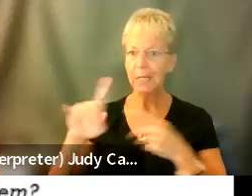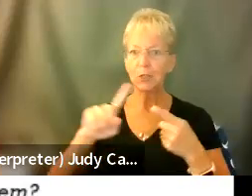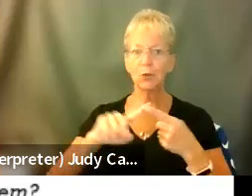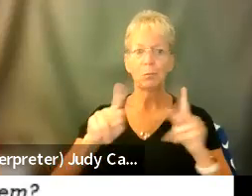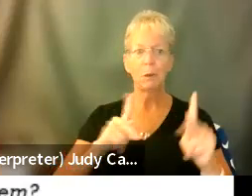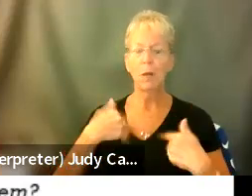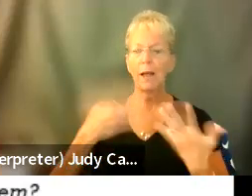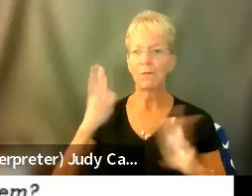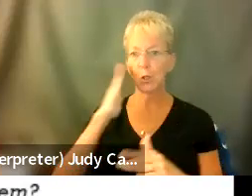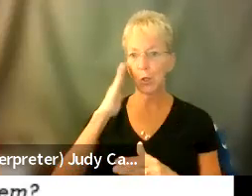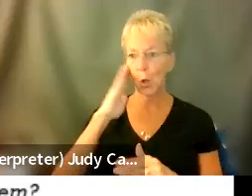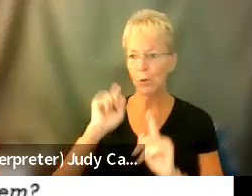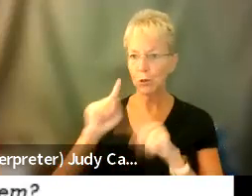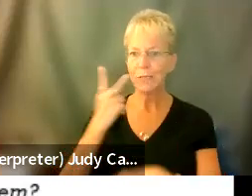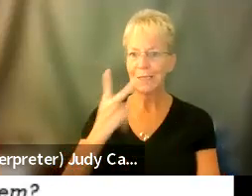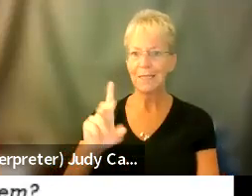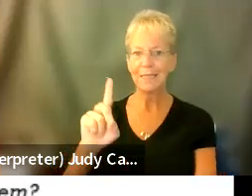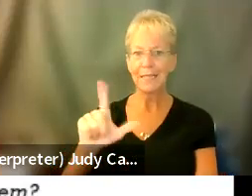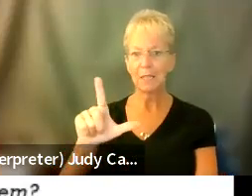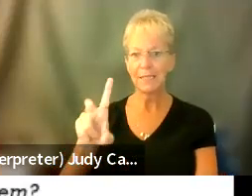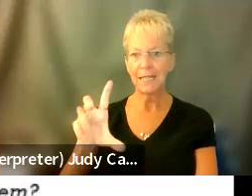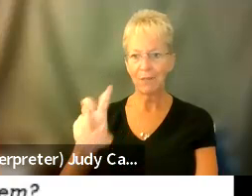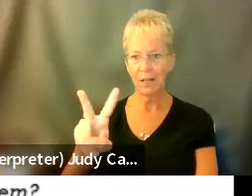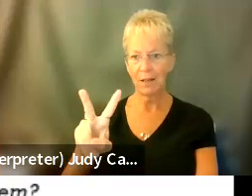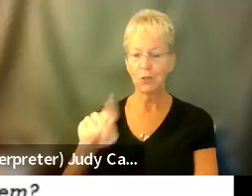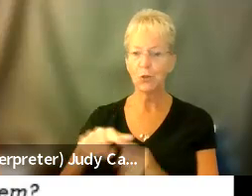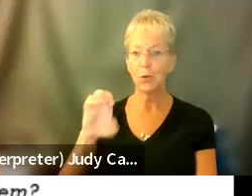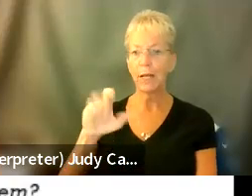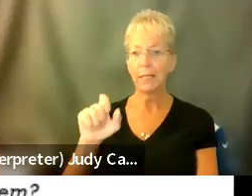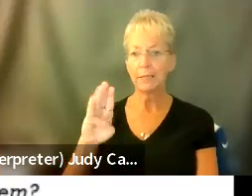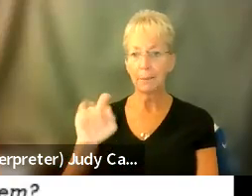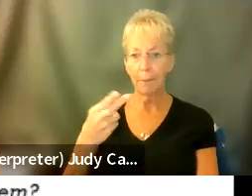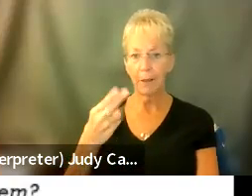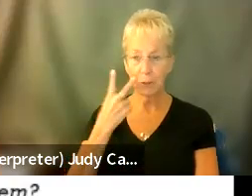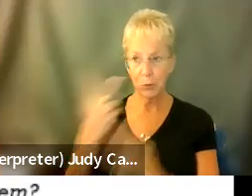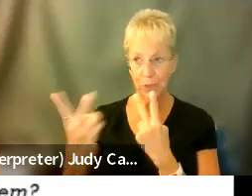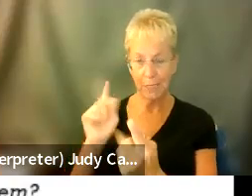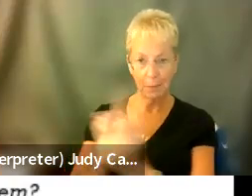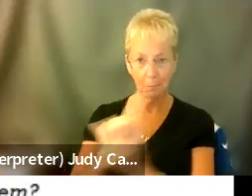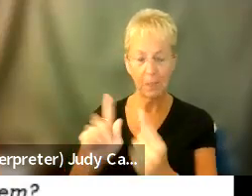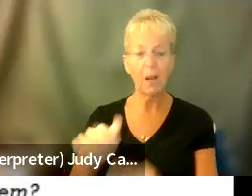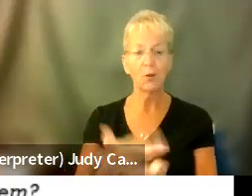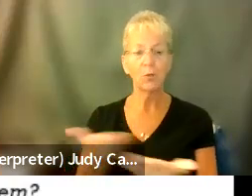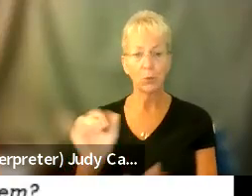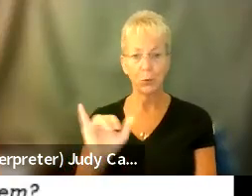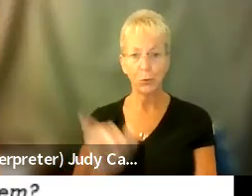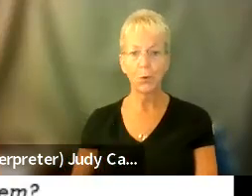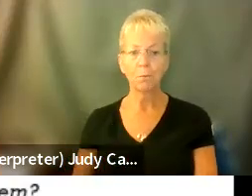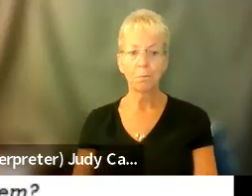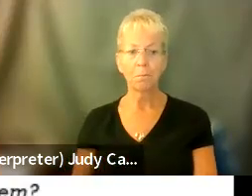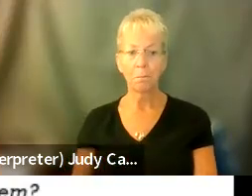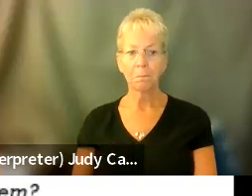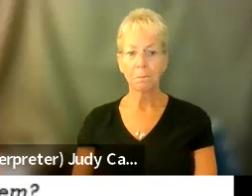that I meet to DLCV, to Elizabeth and other resources. And I'm